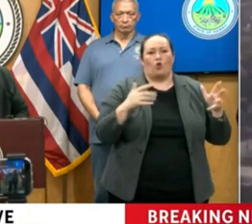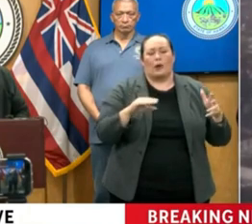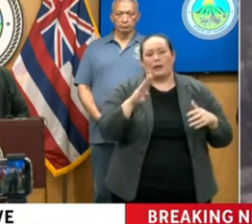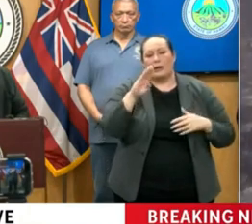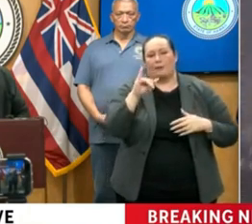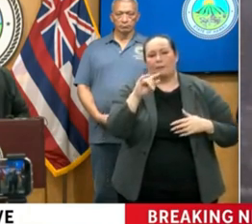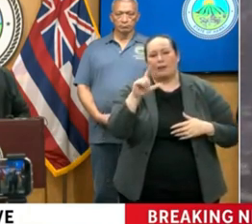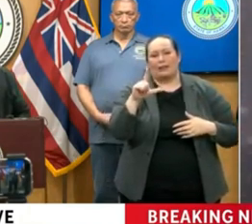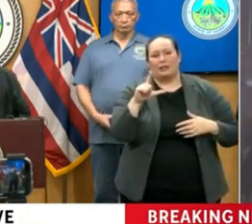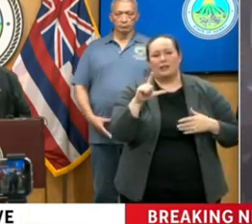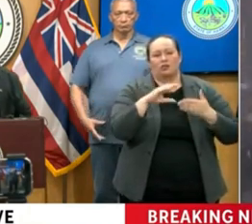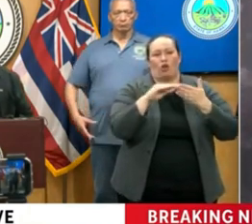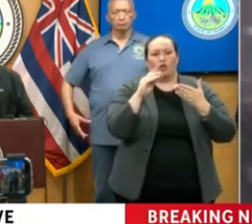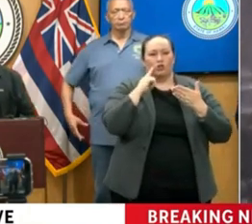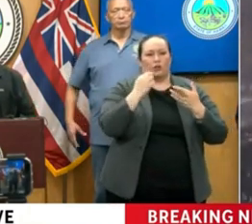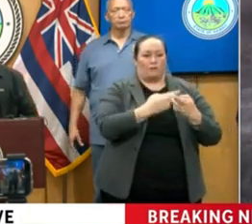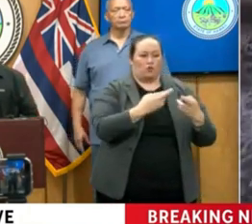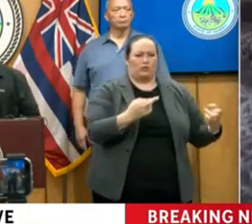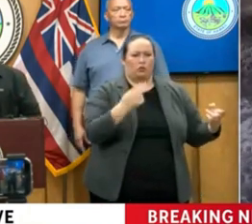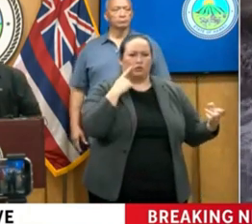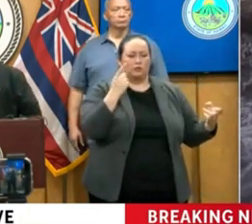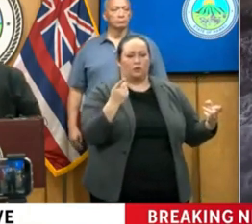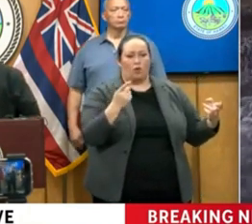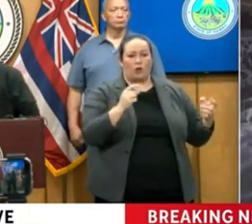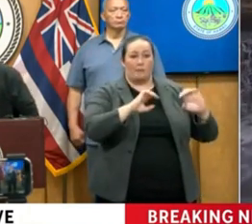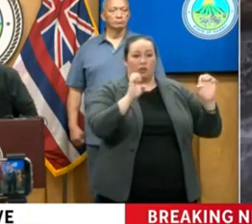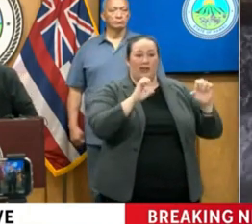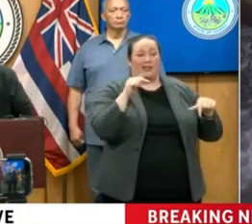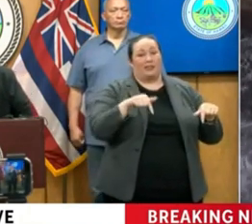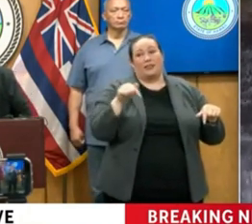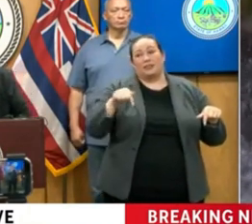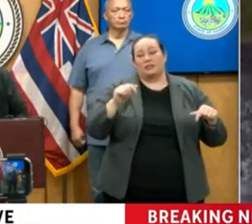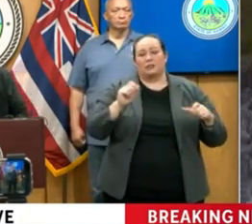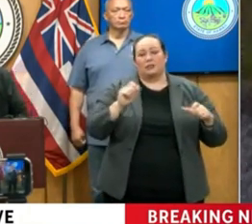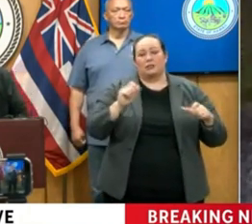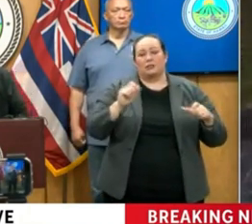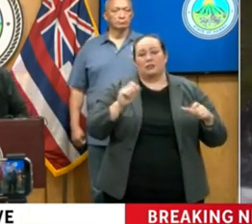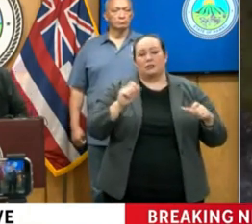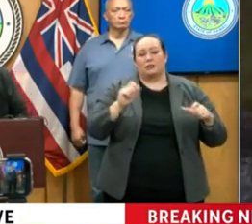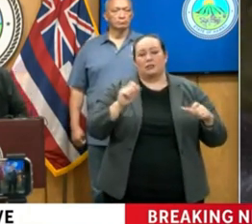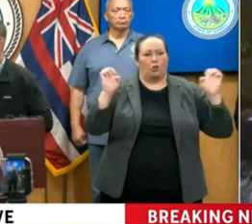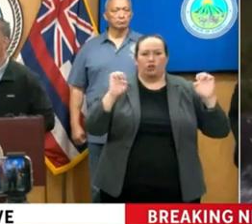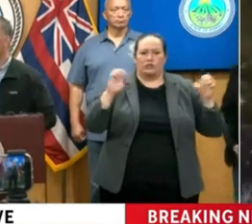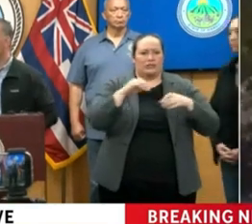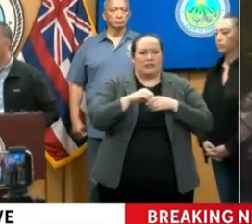of resource that was for emergency. This is the greatest emergency we've seen in decades.